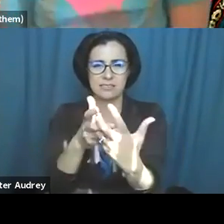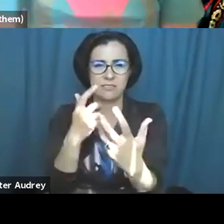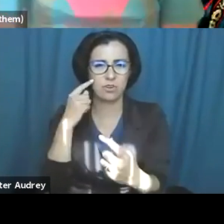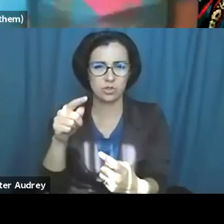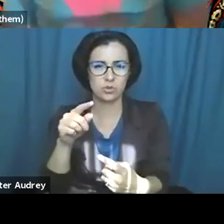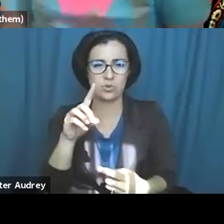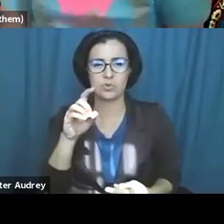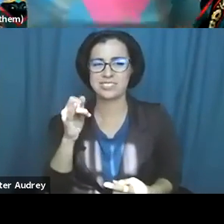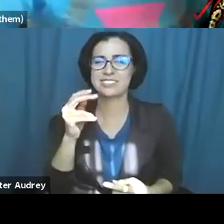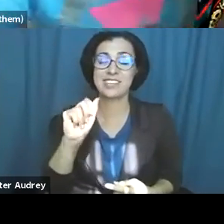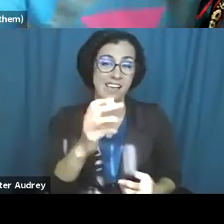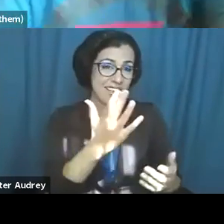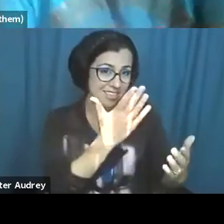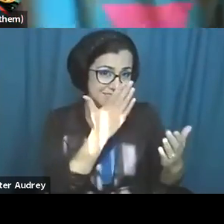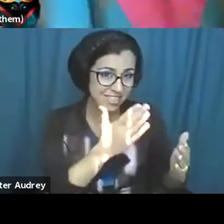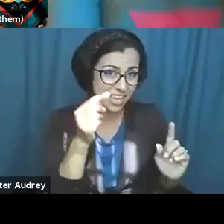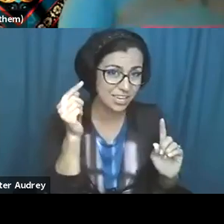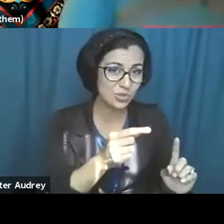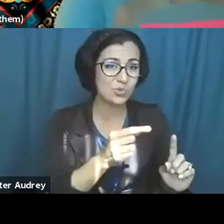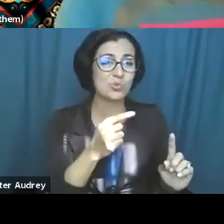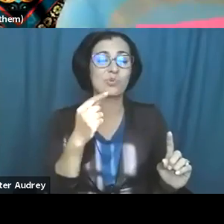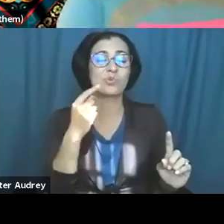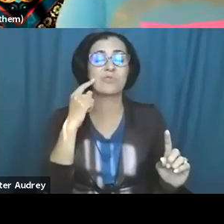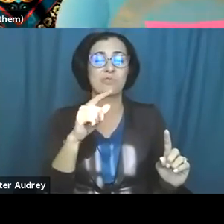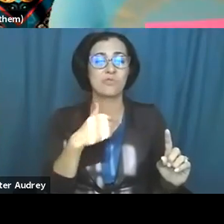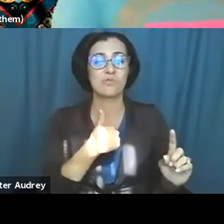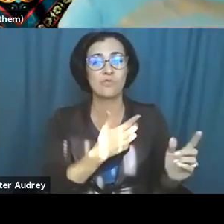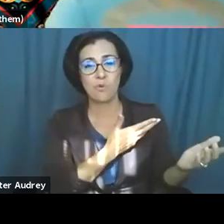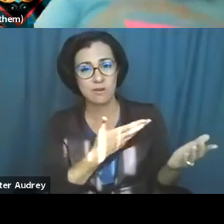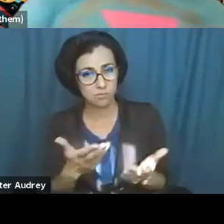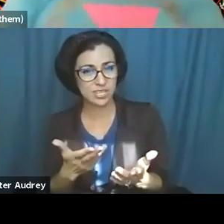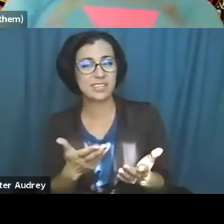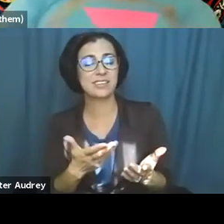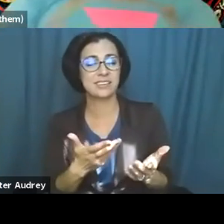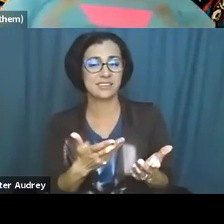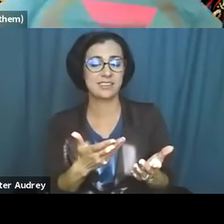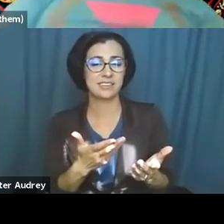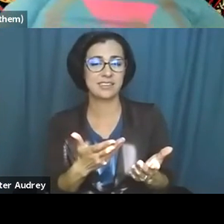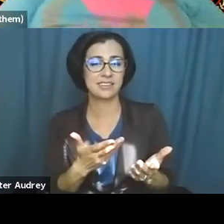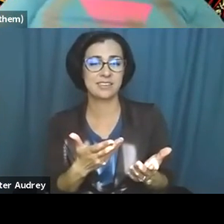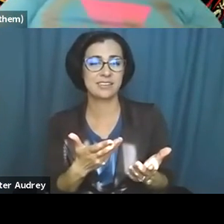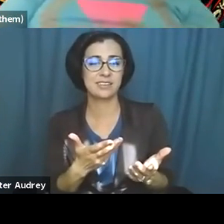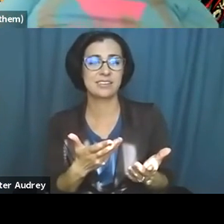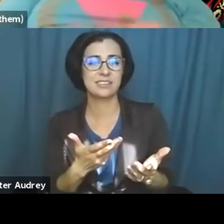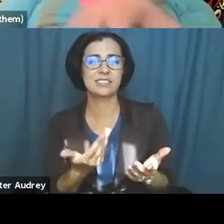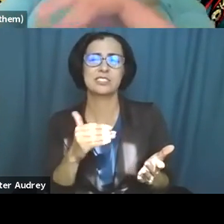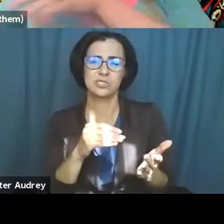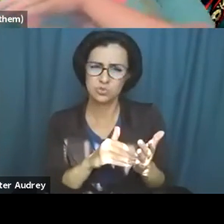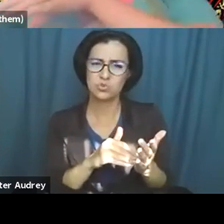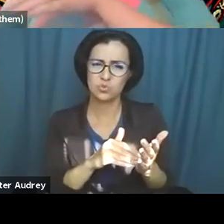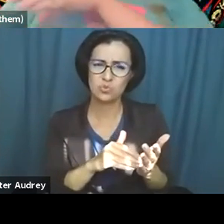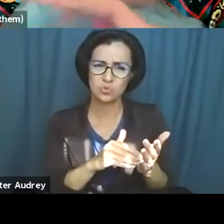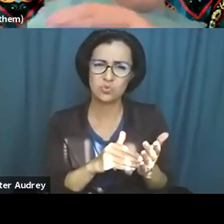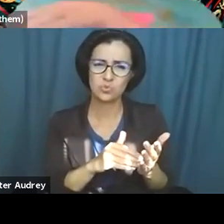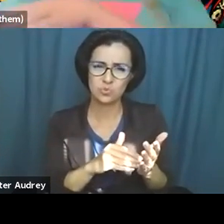Deanna, I want to thank you for, um, bringing into the space, um, the, uh, just, just reiterating in the